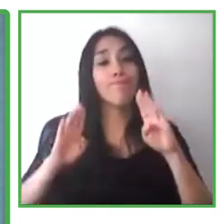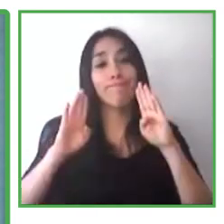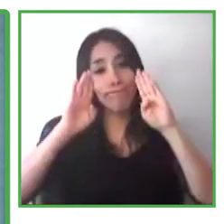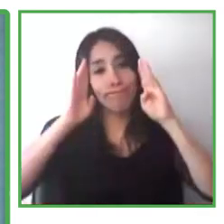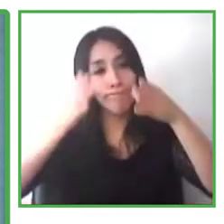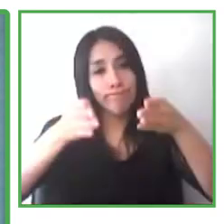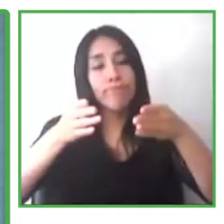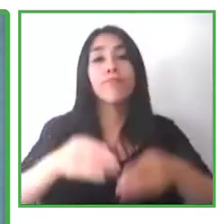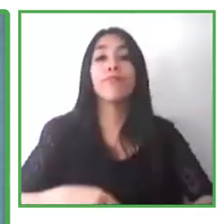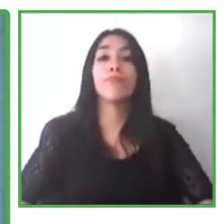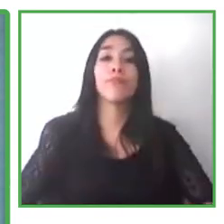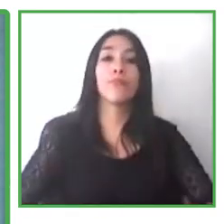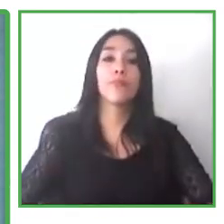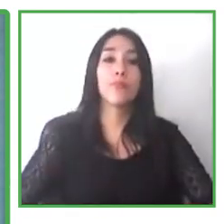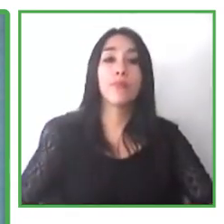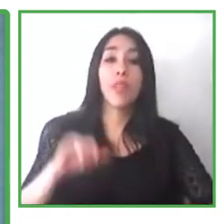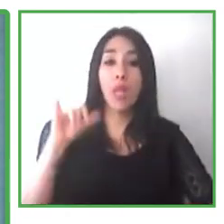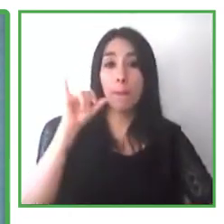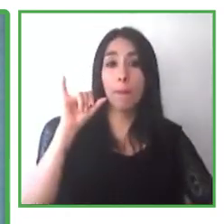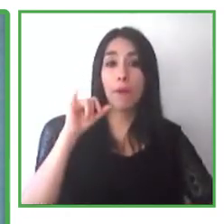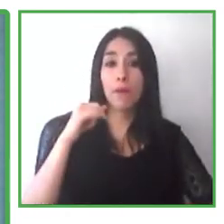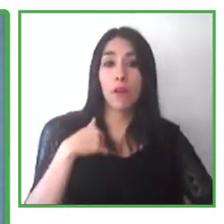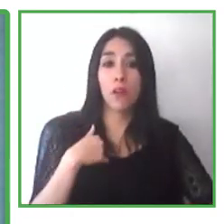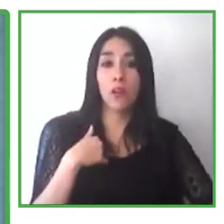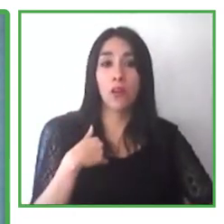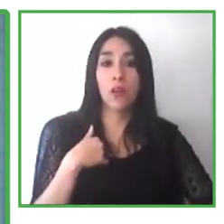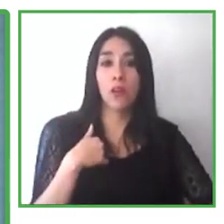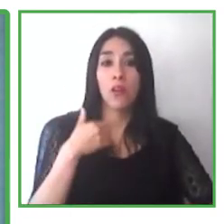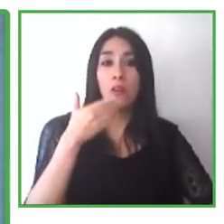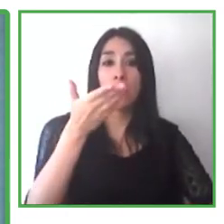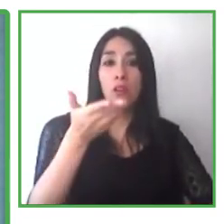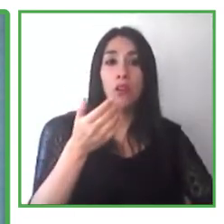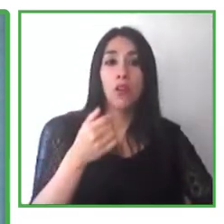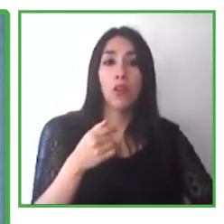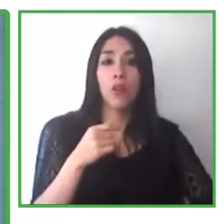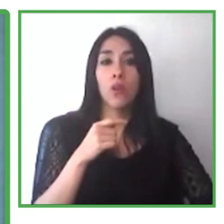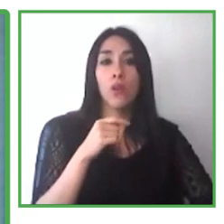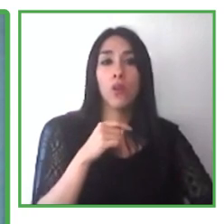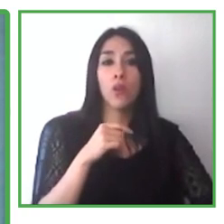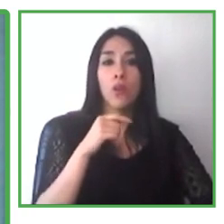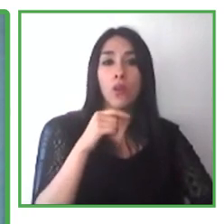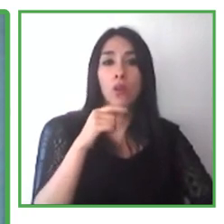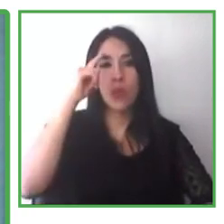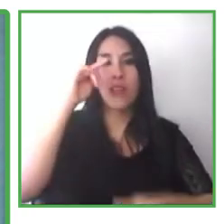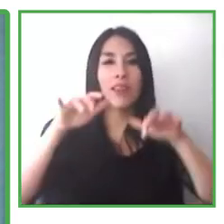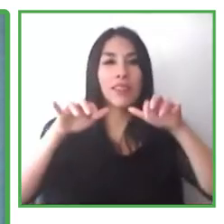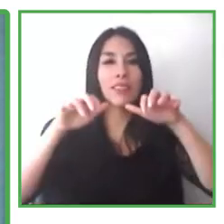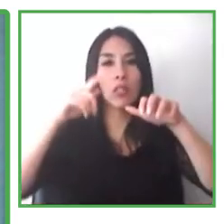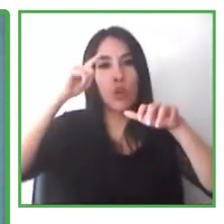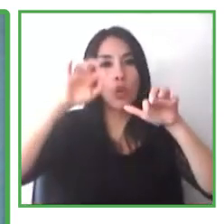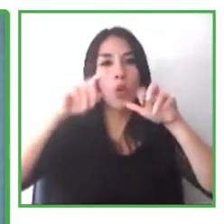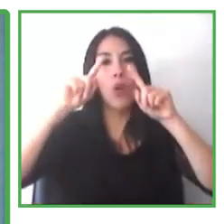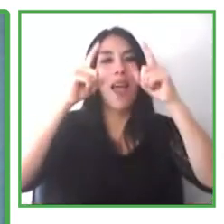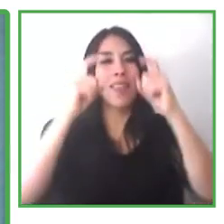about Autism, but we have also yearly Password Lifetime Achievement Award for someone who delivered